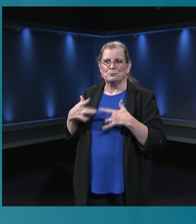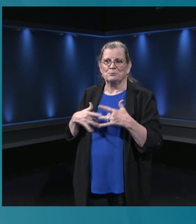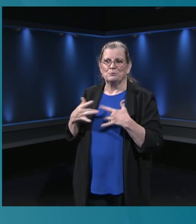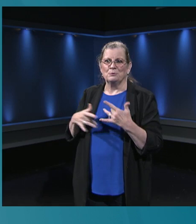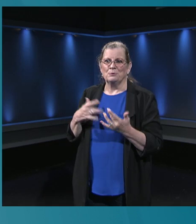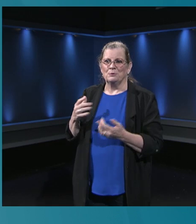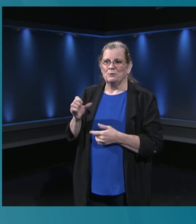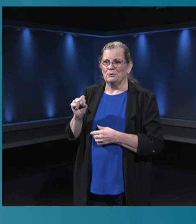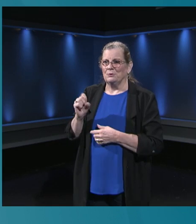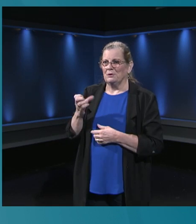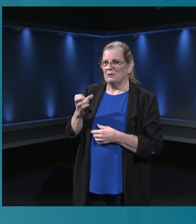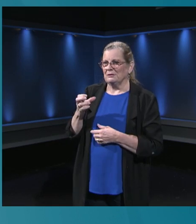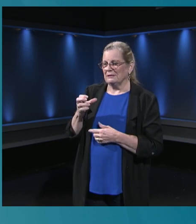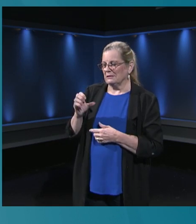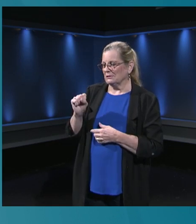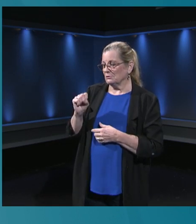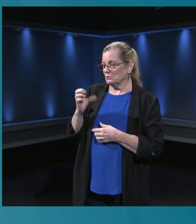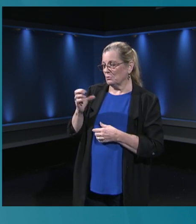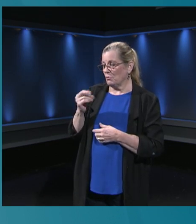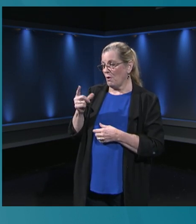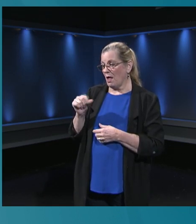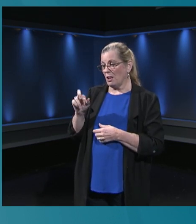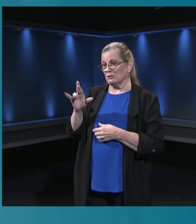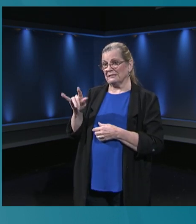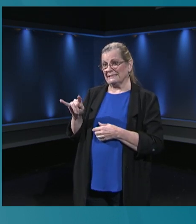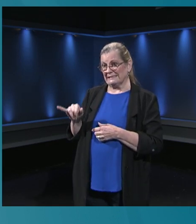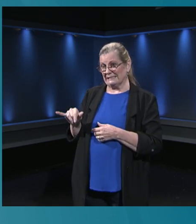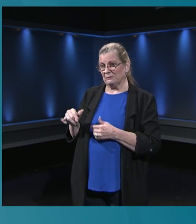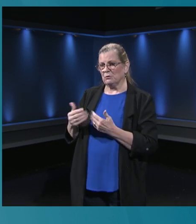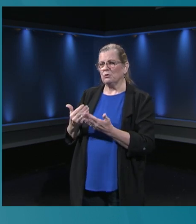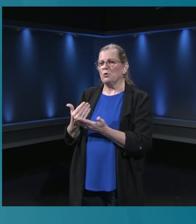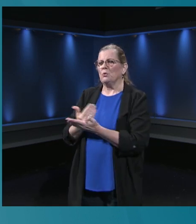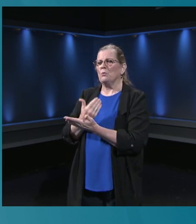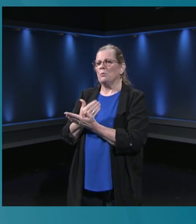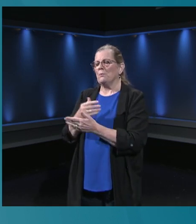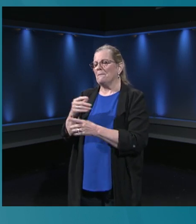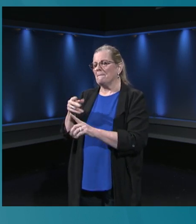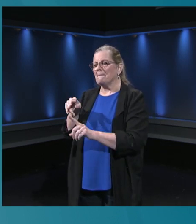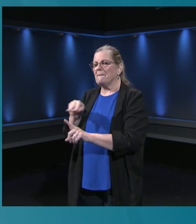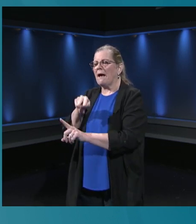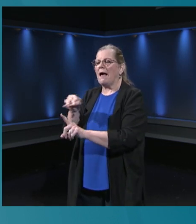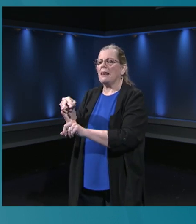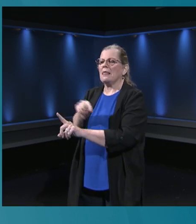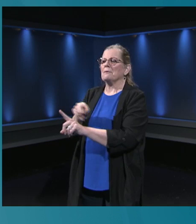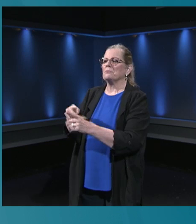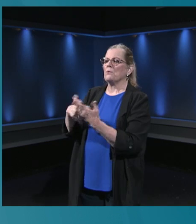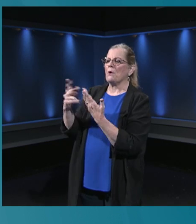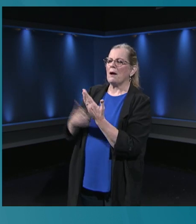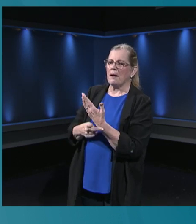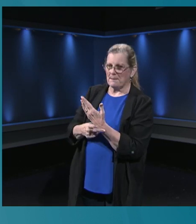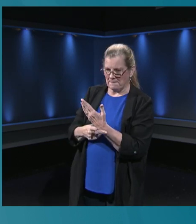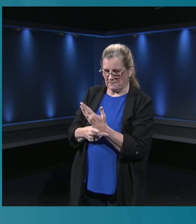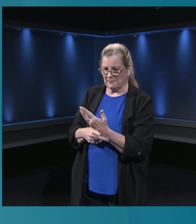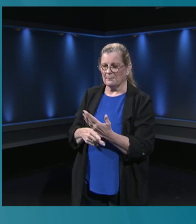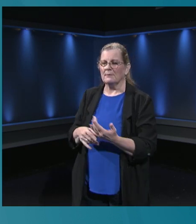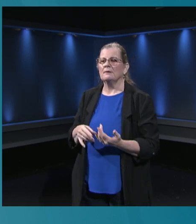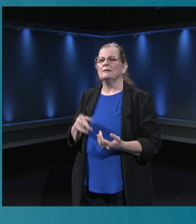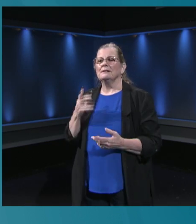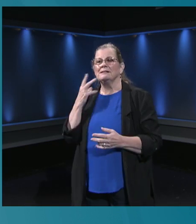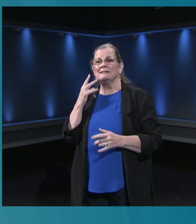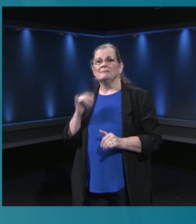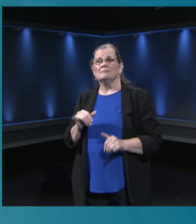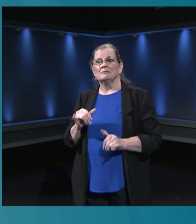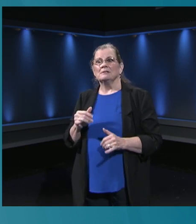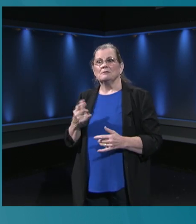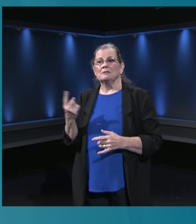she's gotten on easily today and found her schedule. So lots of good work happening. So virtual orientation is one. That's that relationship.